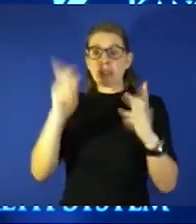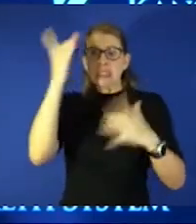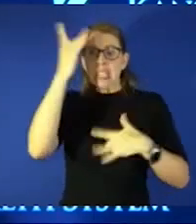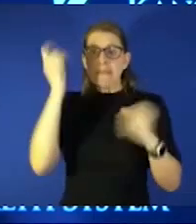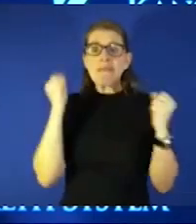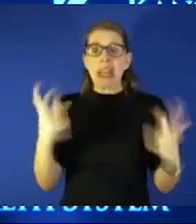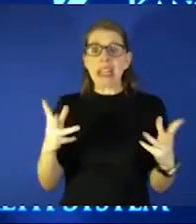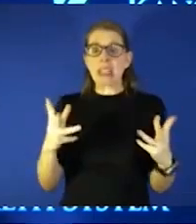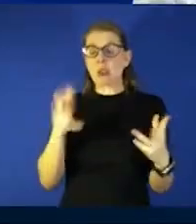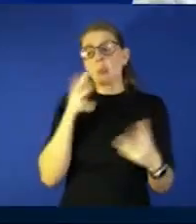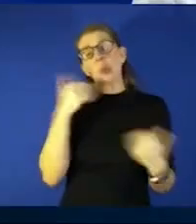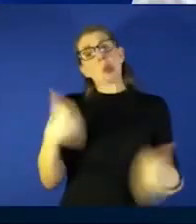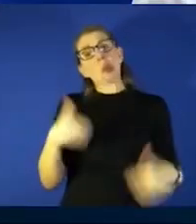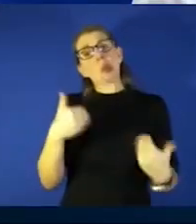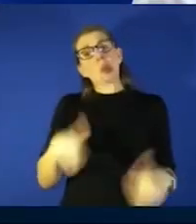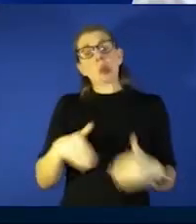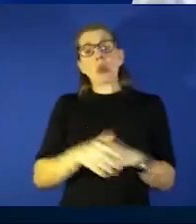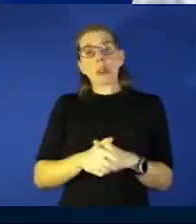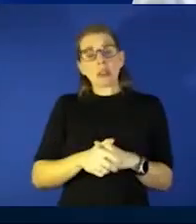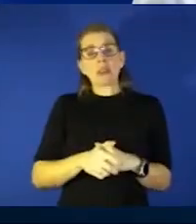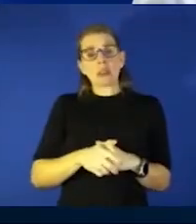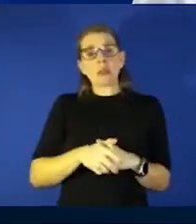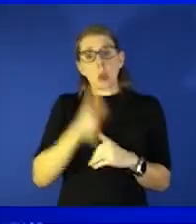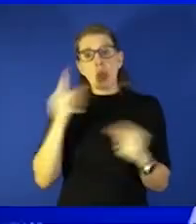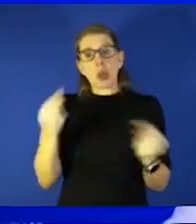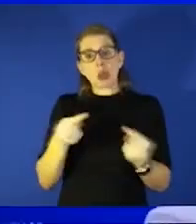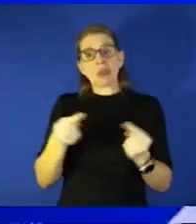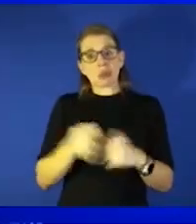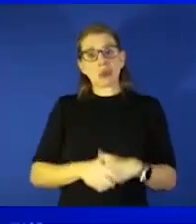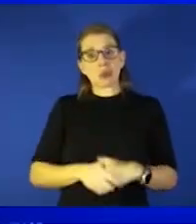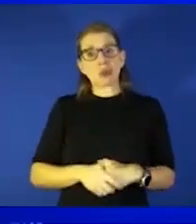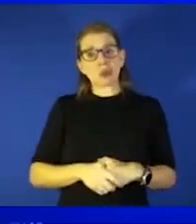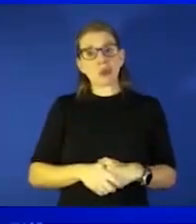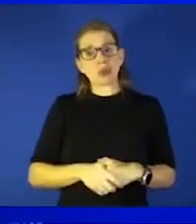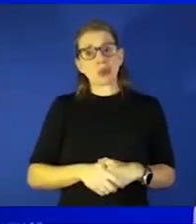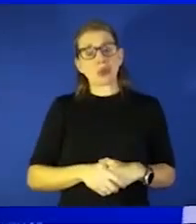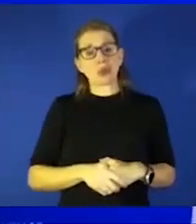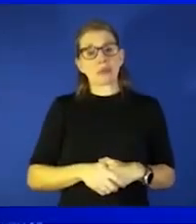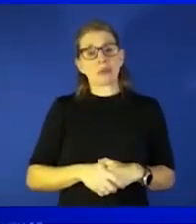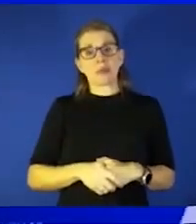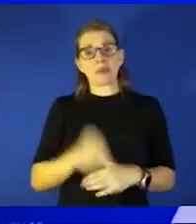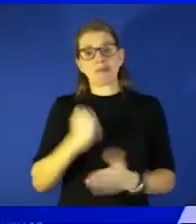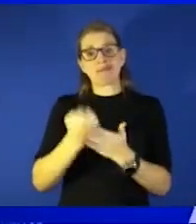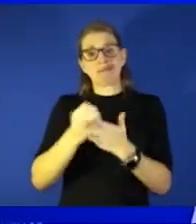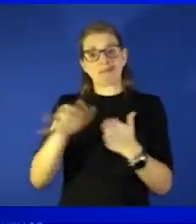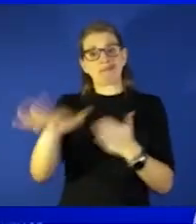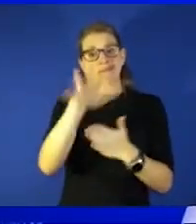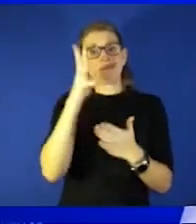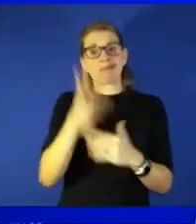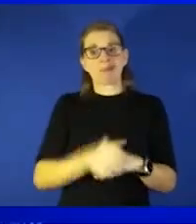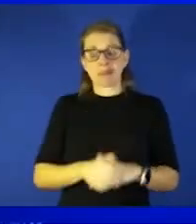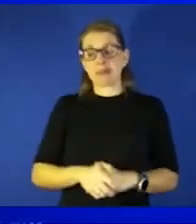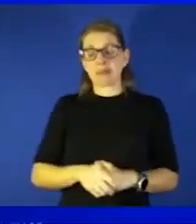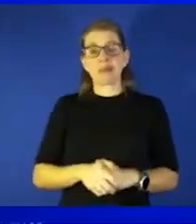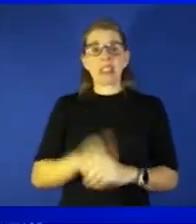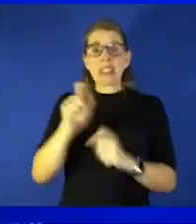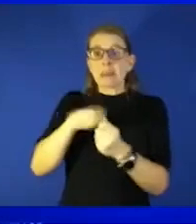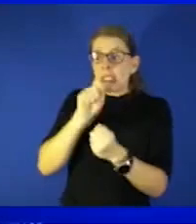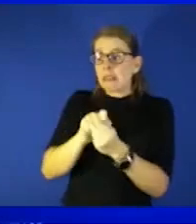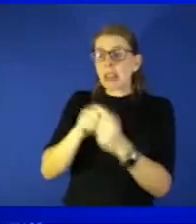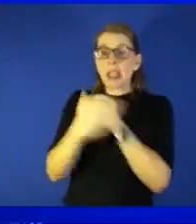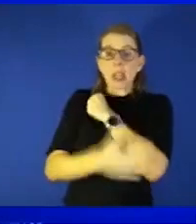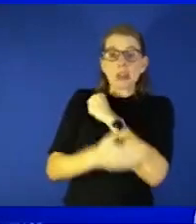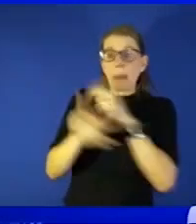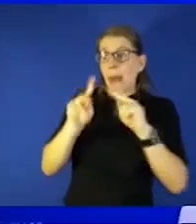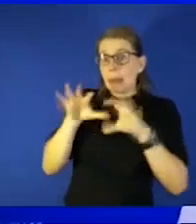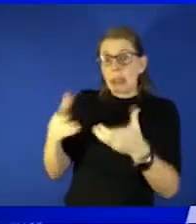I think we're in for a little bit of a bumpy ride yeah absolutely I think there are so many caveat caveats when you look at specific countries populations compared to the